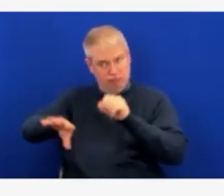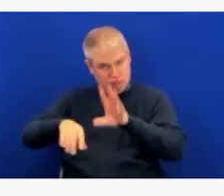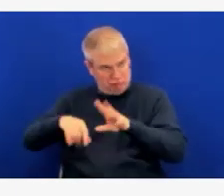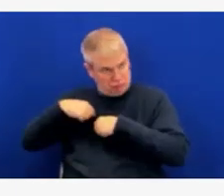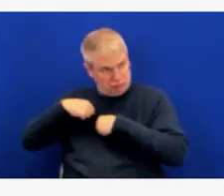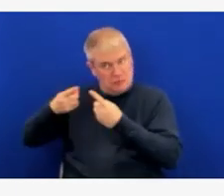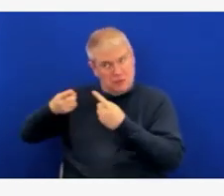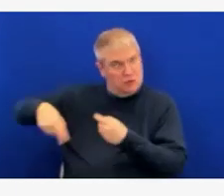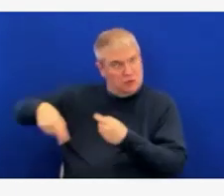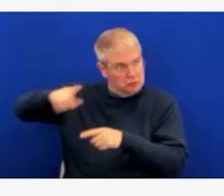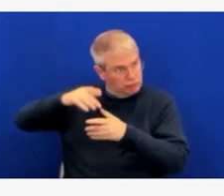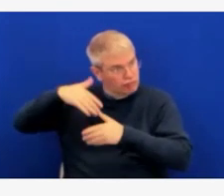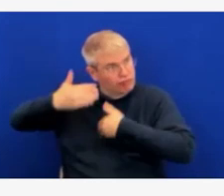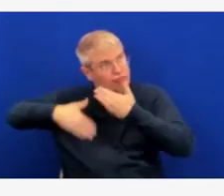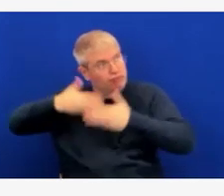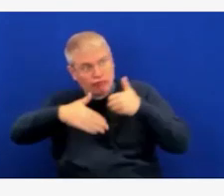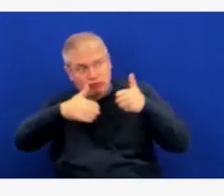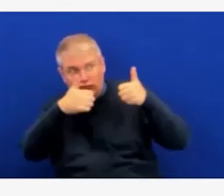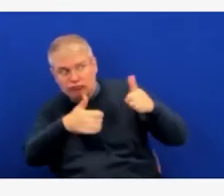Thanks, Rachel. Dr. Turner?